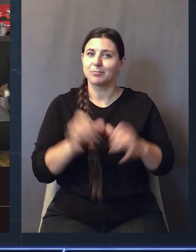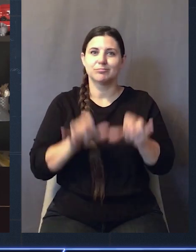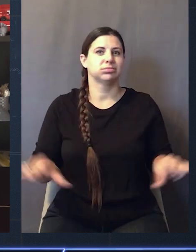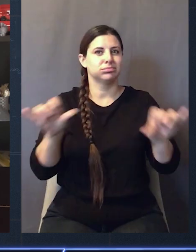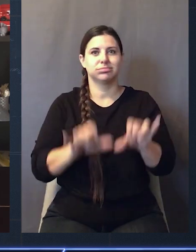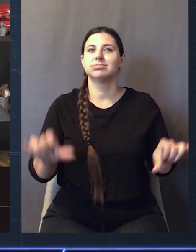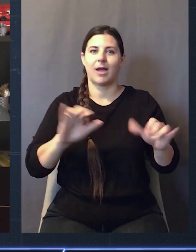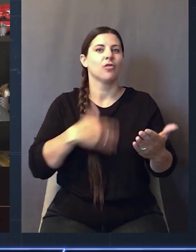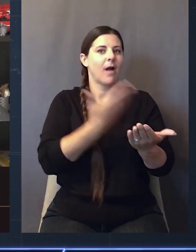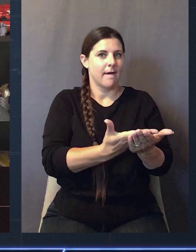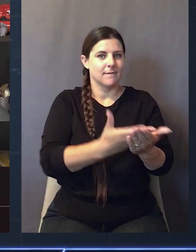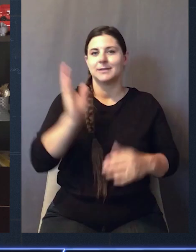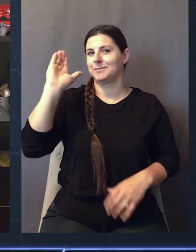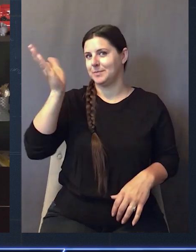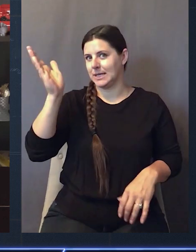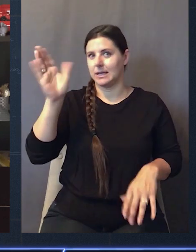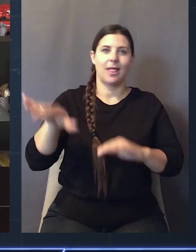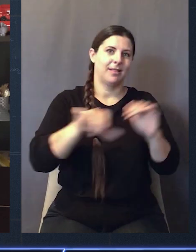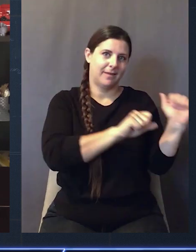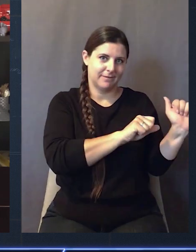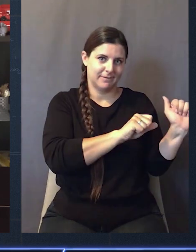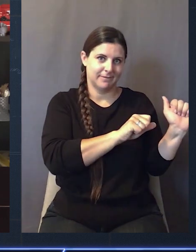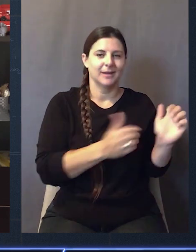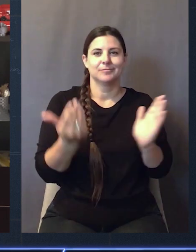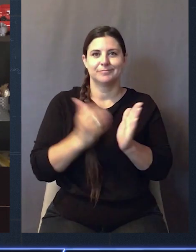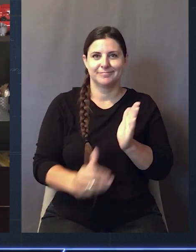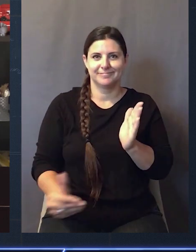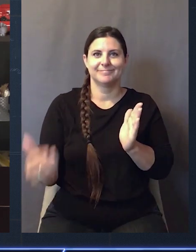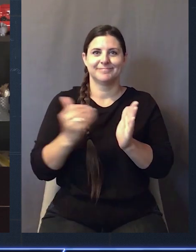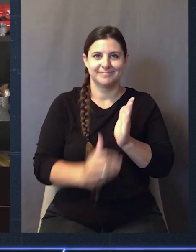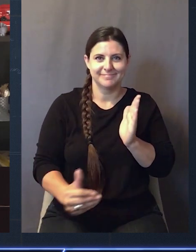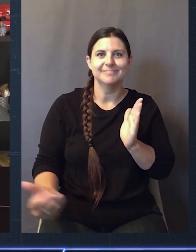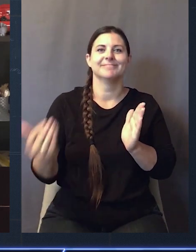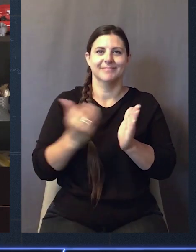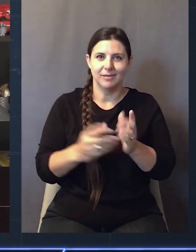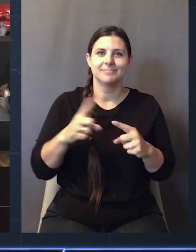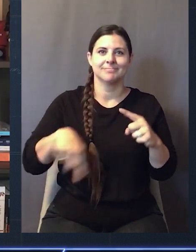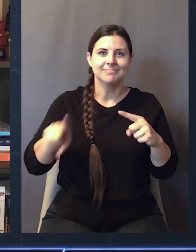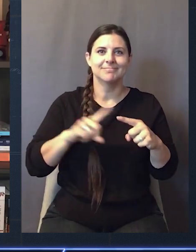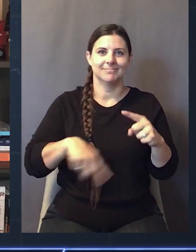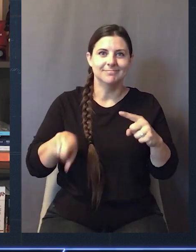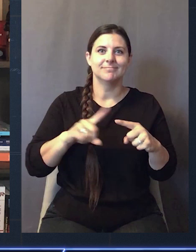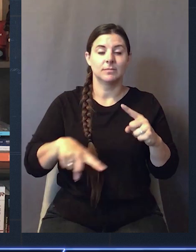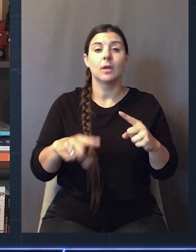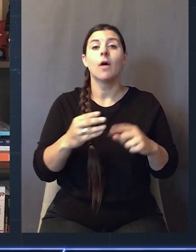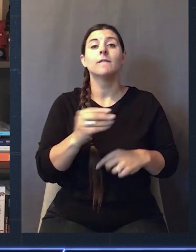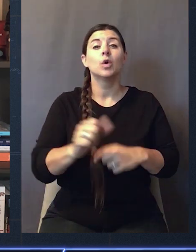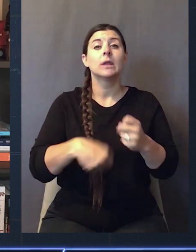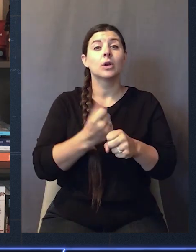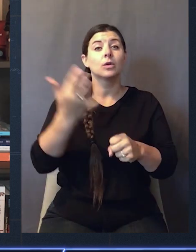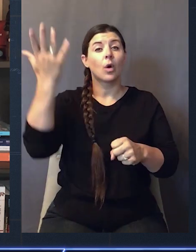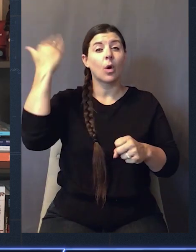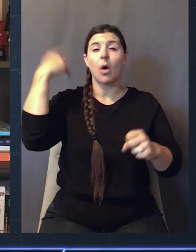was always the same. Arrive, speak, depart, rinse and repeat. Just keep on going. A couple of years ago, I had